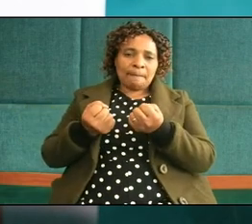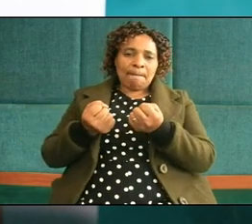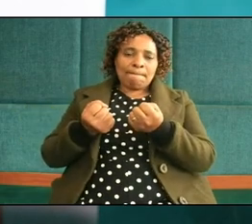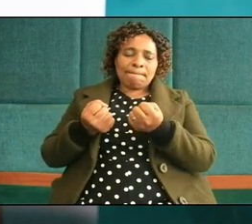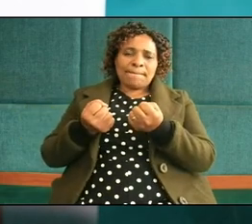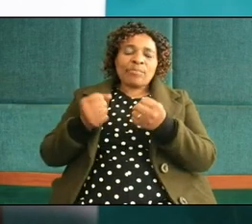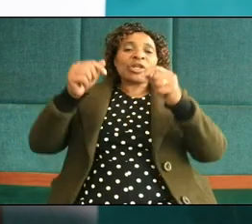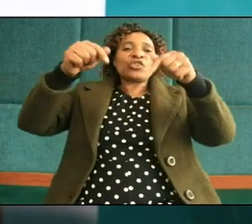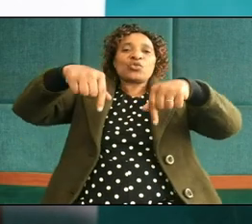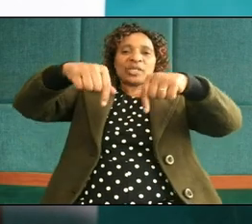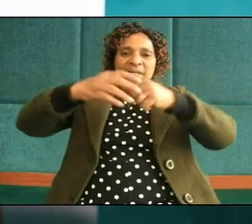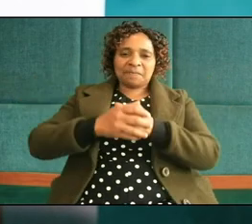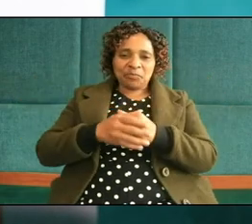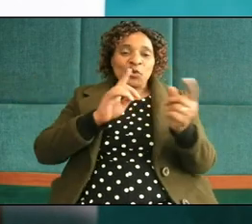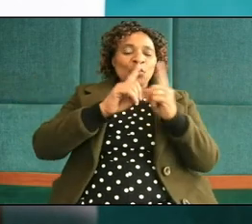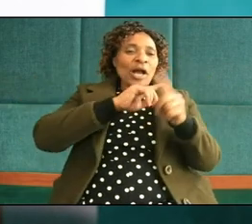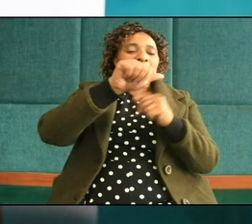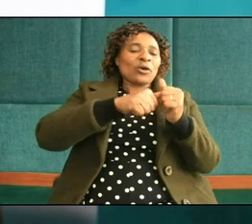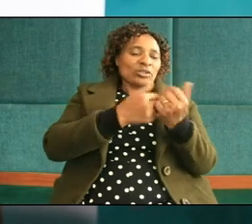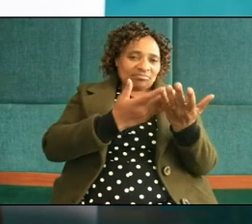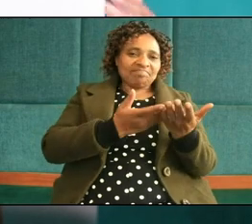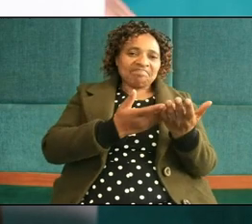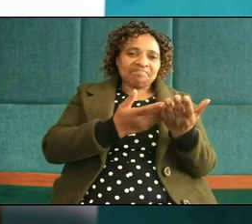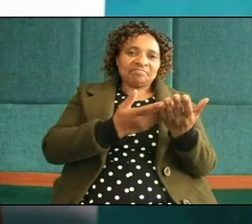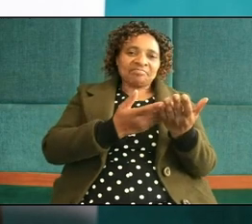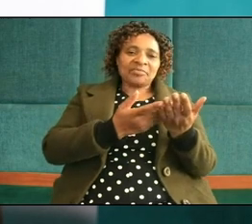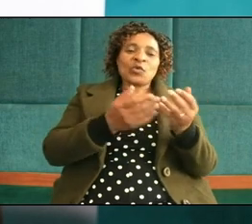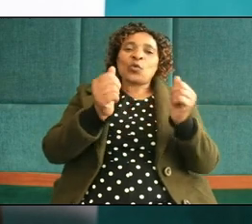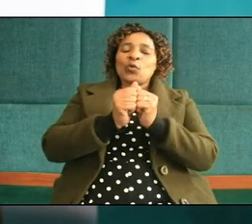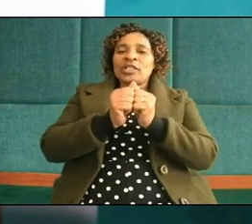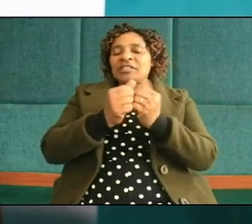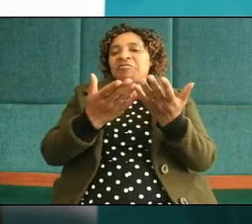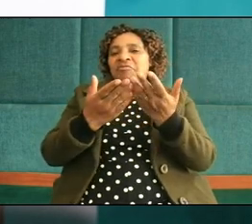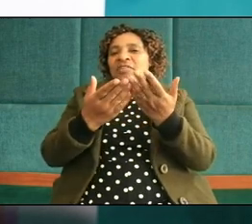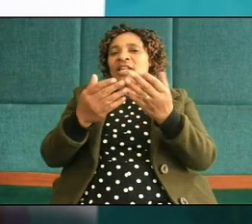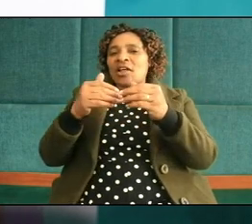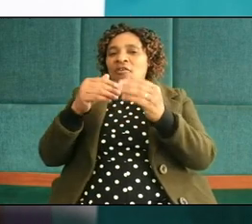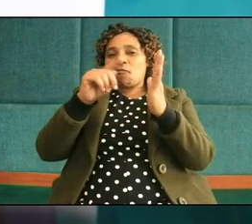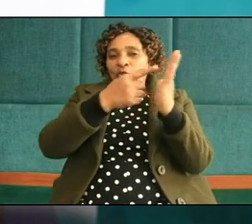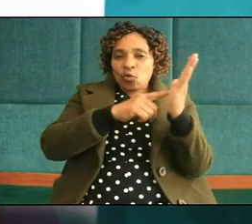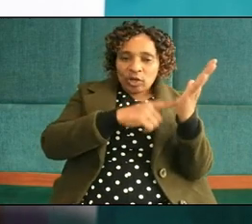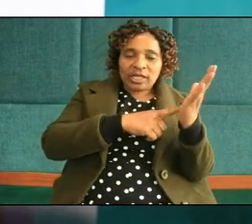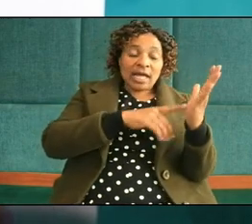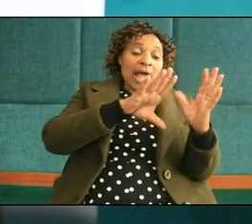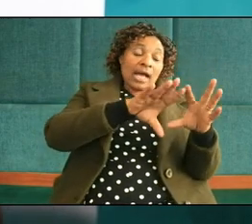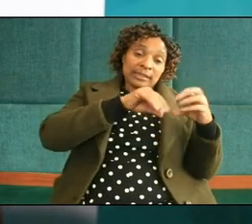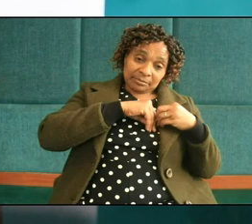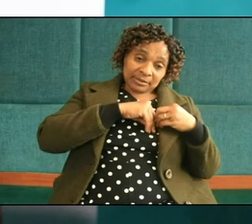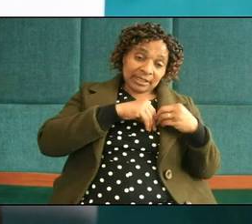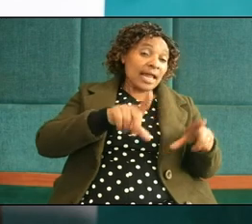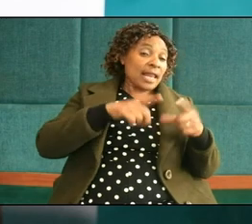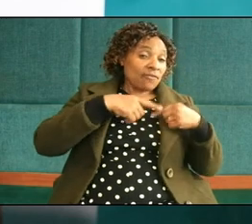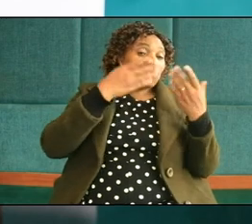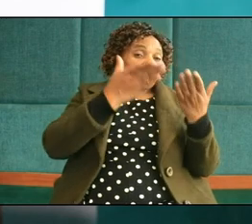today we will talk about it with the following goals acknowledge that it exists